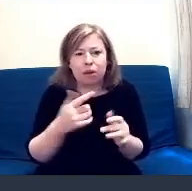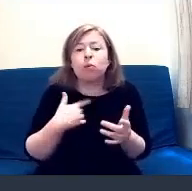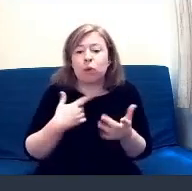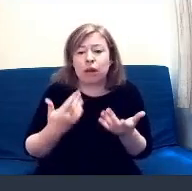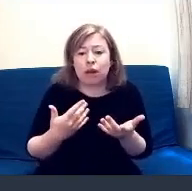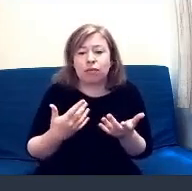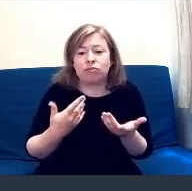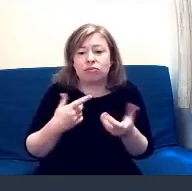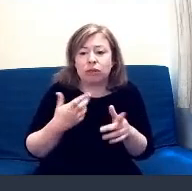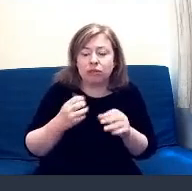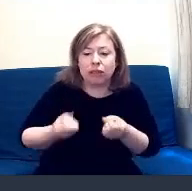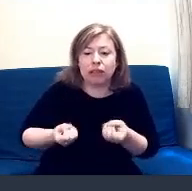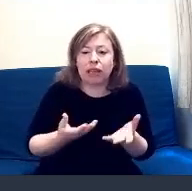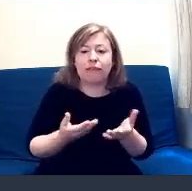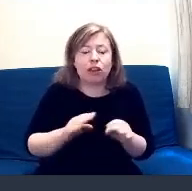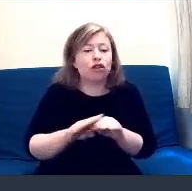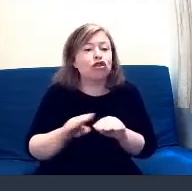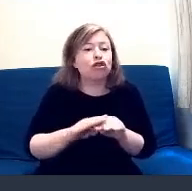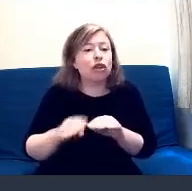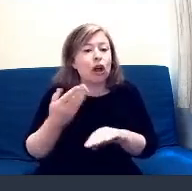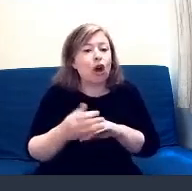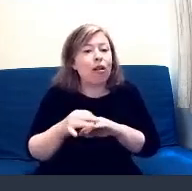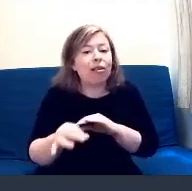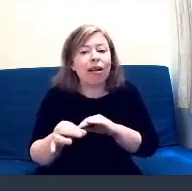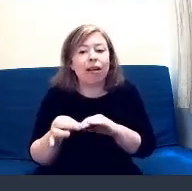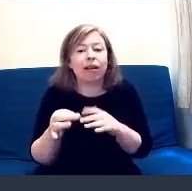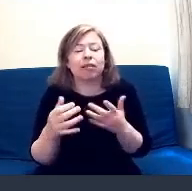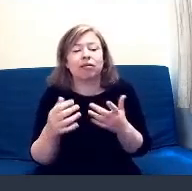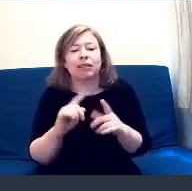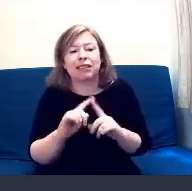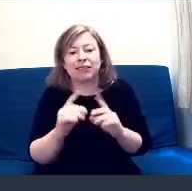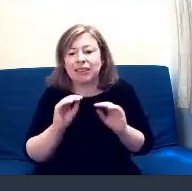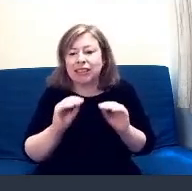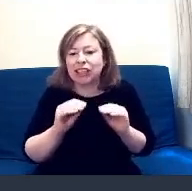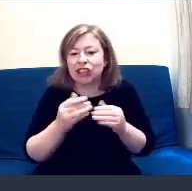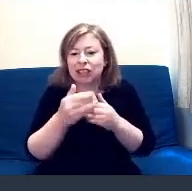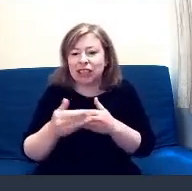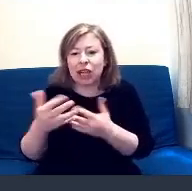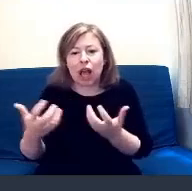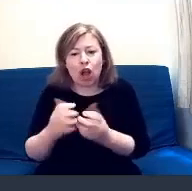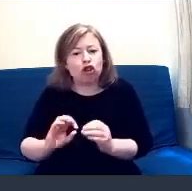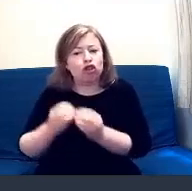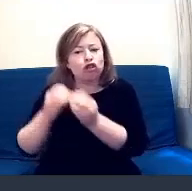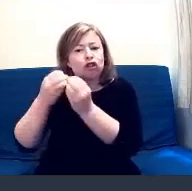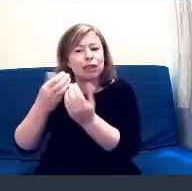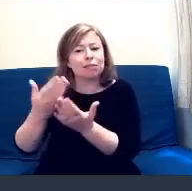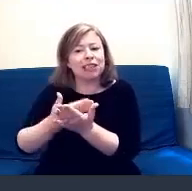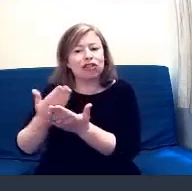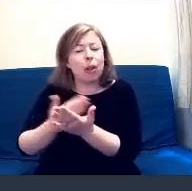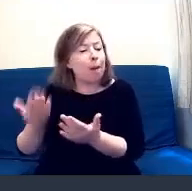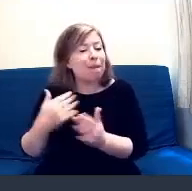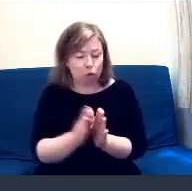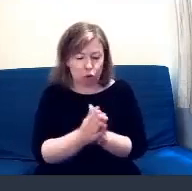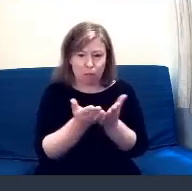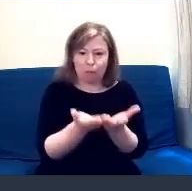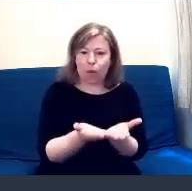meeting people in online sessions, learning how to write the materials that we used to have as booklets or whatsoever, so that you